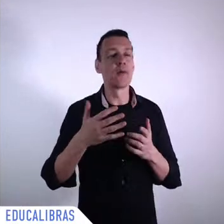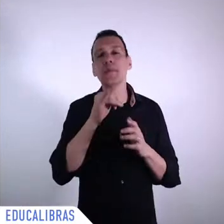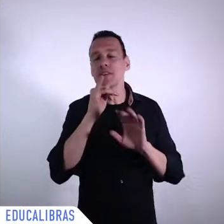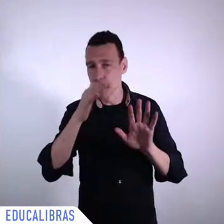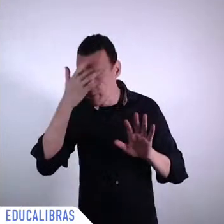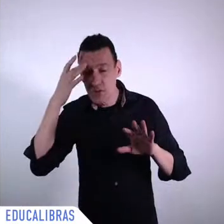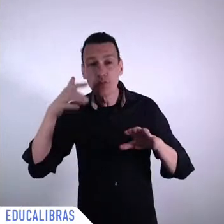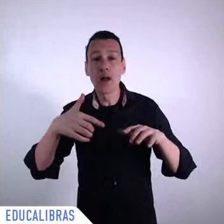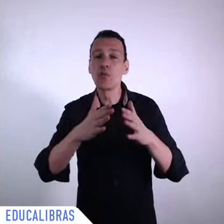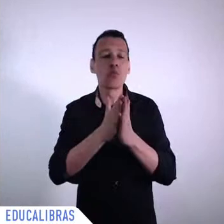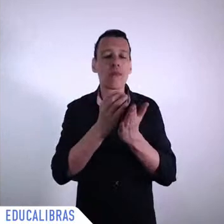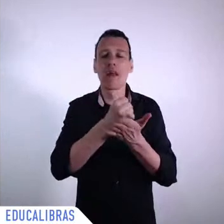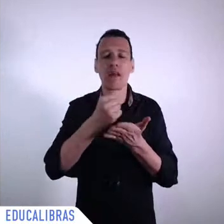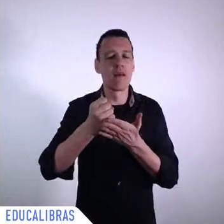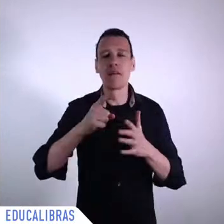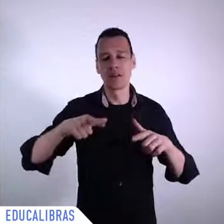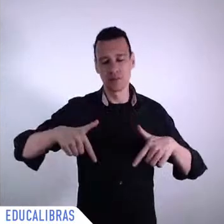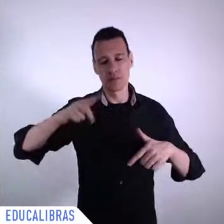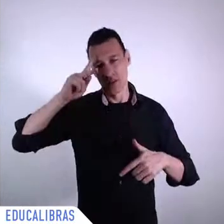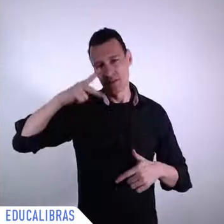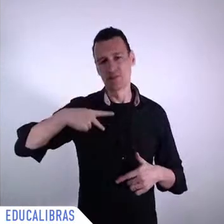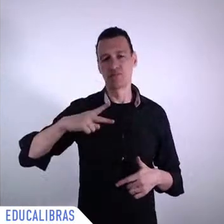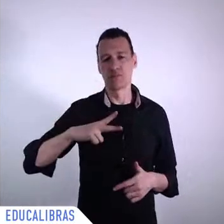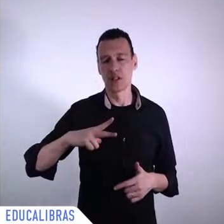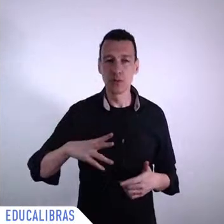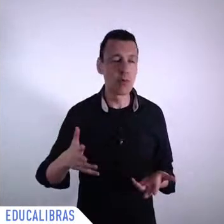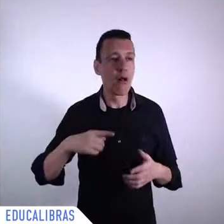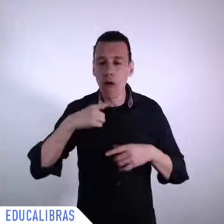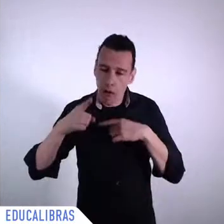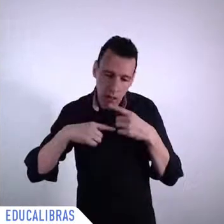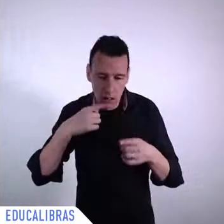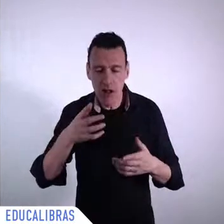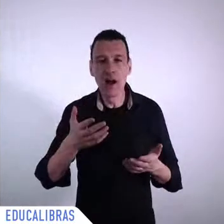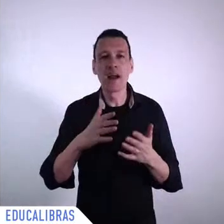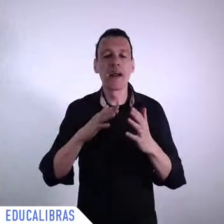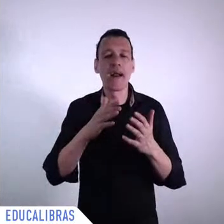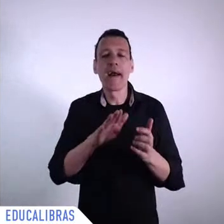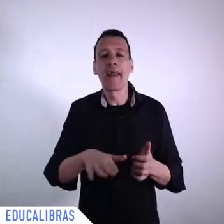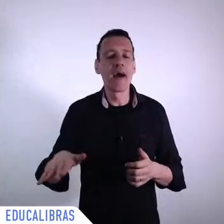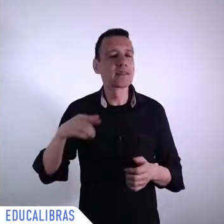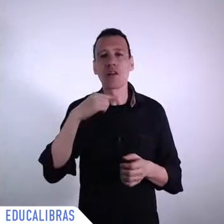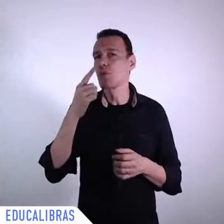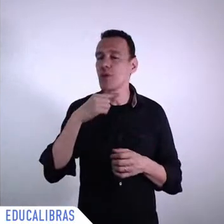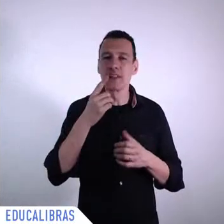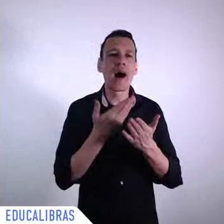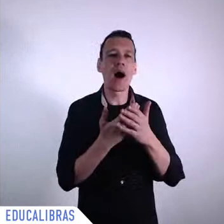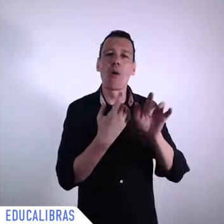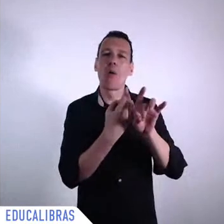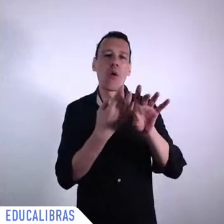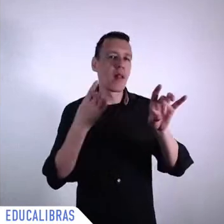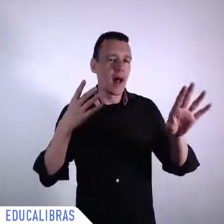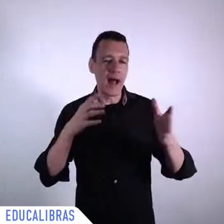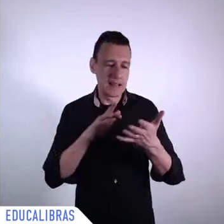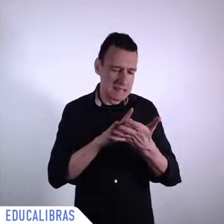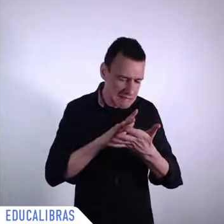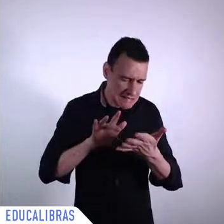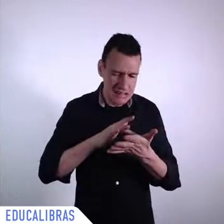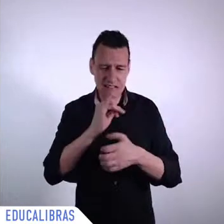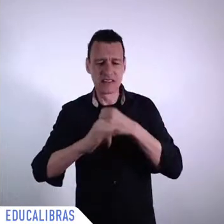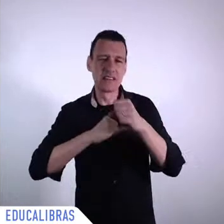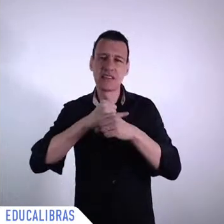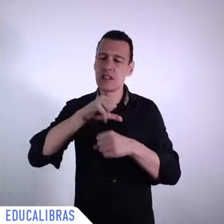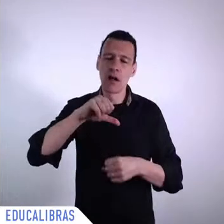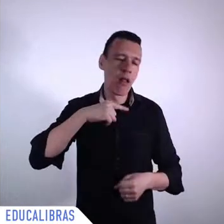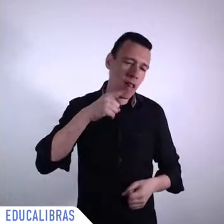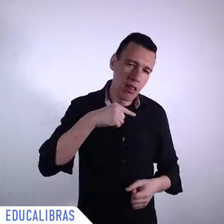let's think about overcrowding in the dwelling or high density in